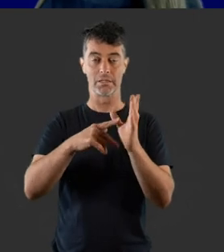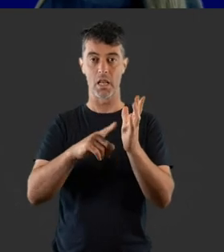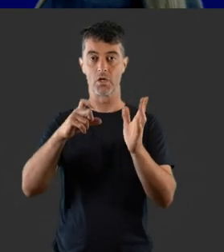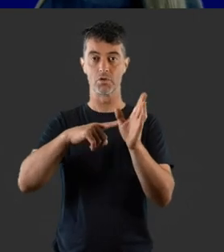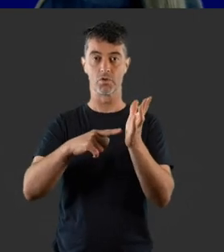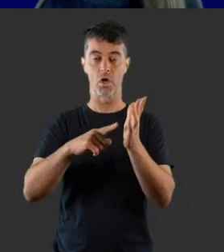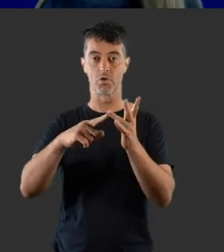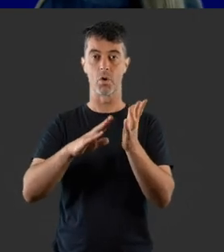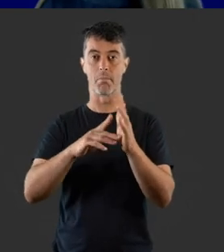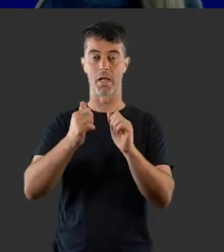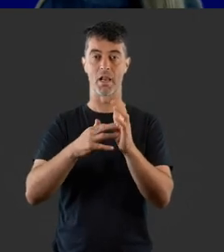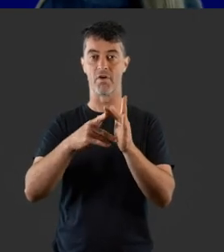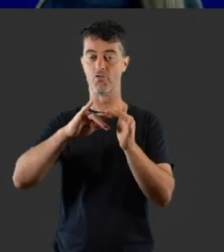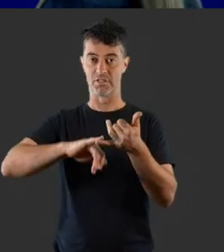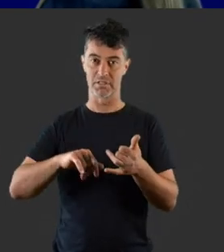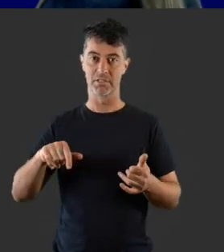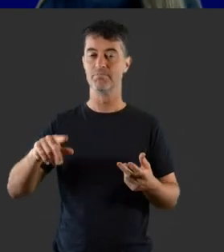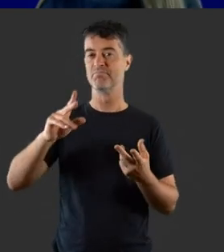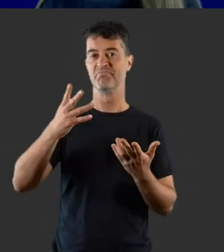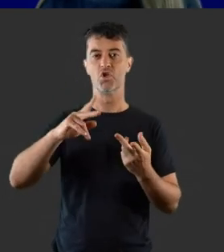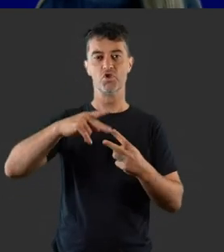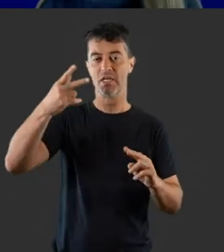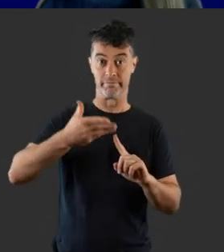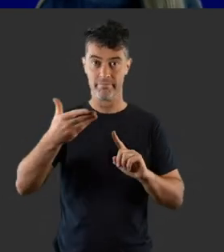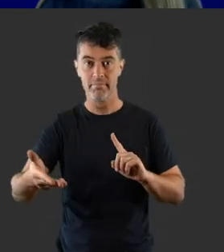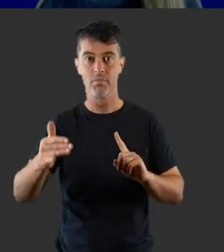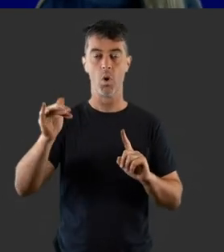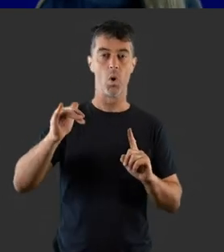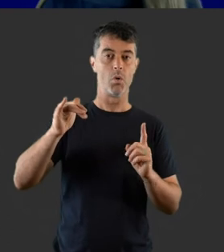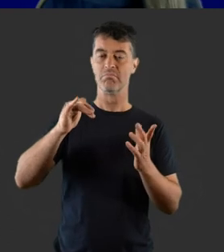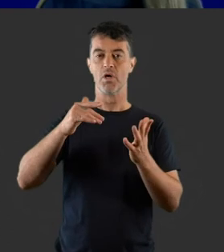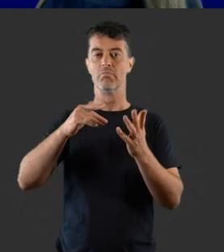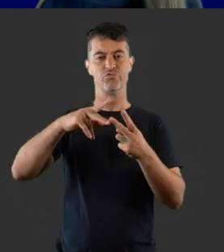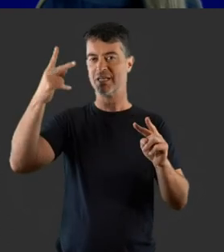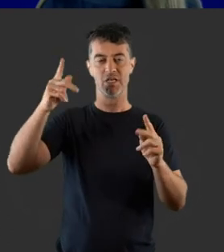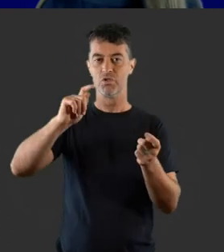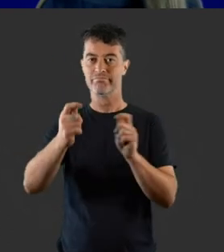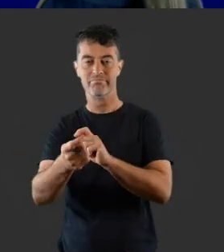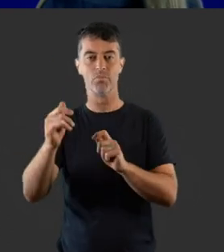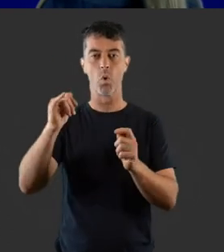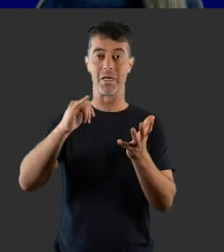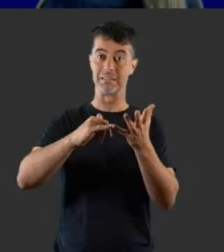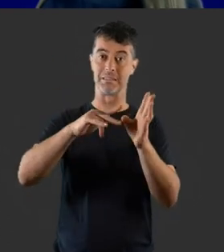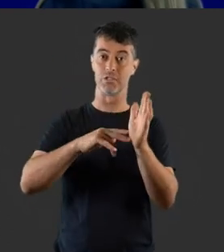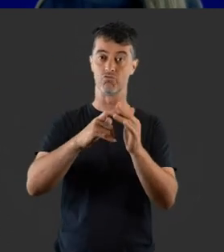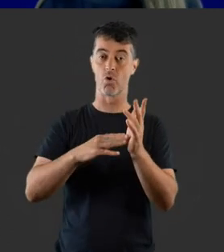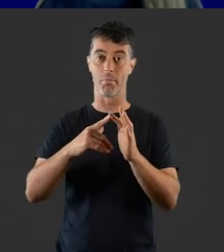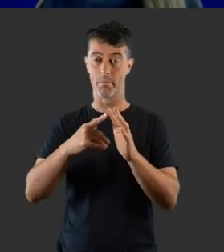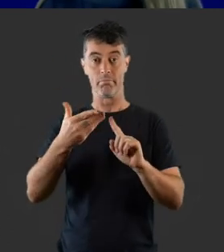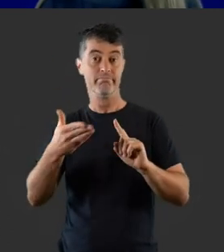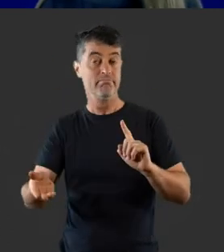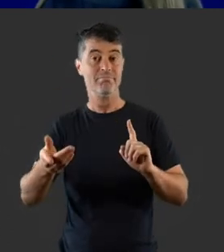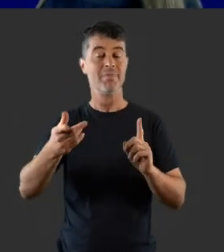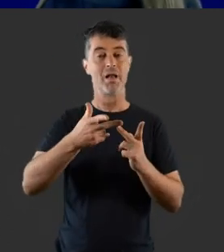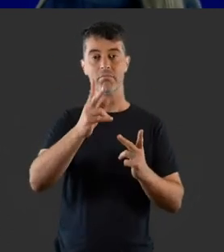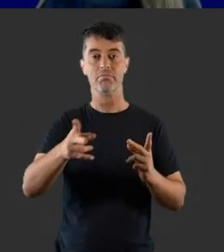congenital cytomegalovirus. Inherited genes, gene rotations and associated syndromes are another